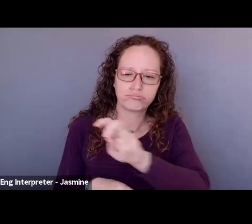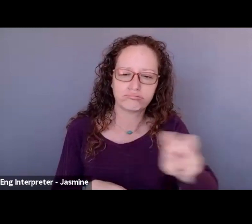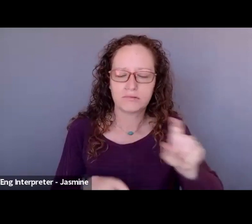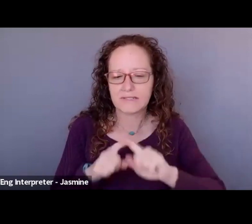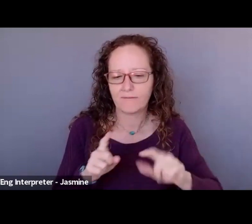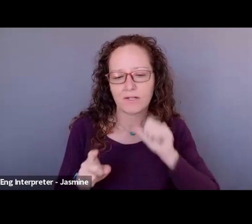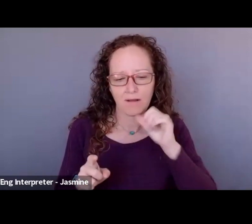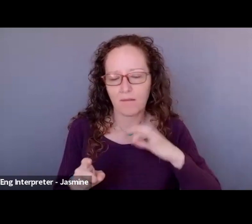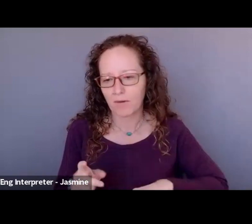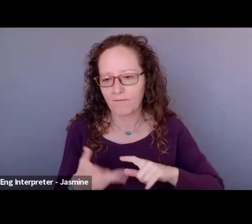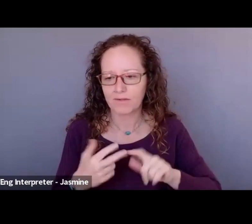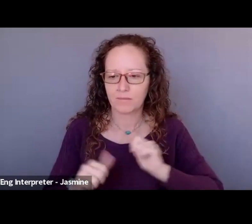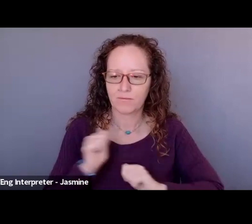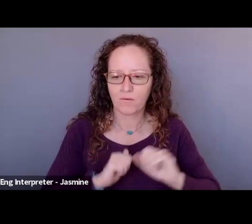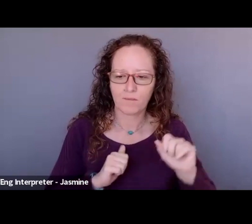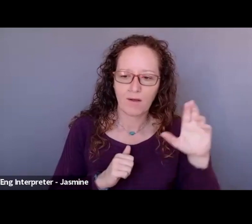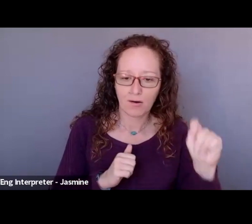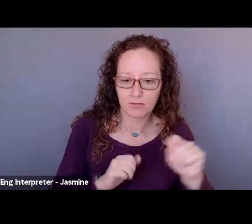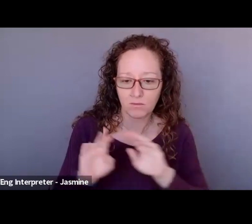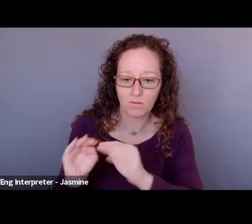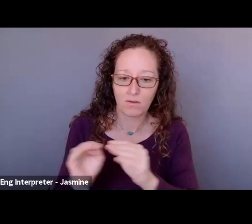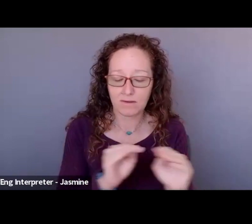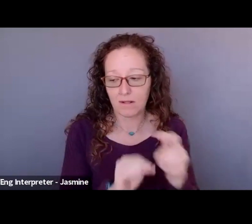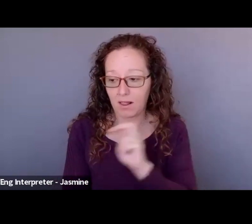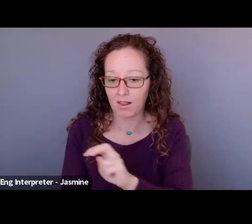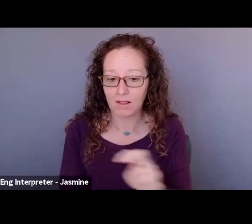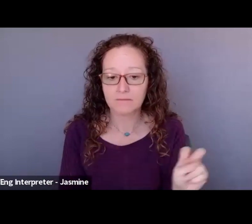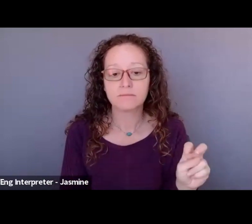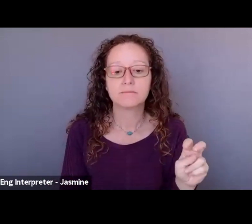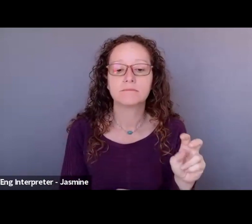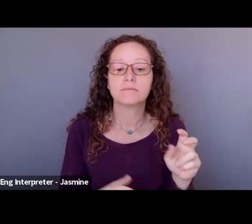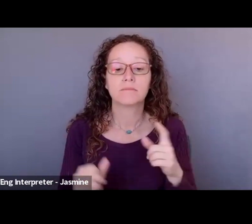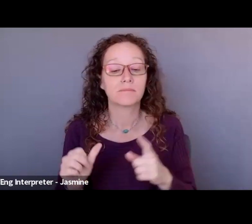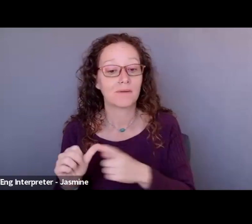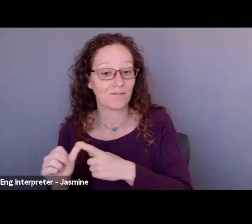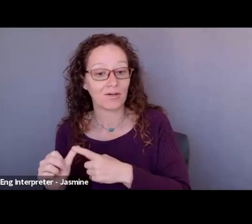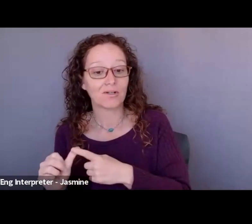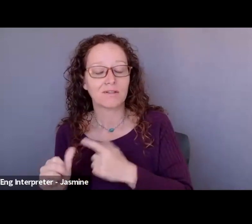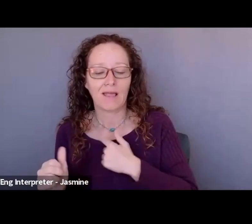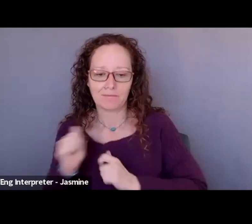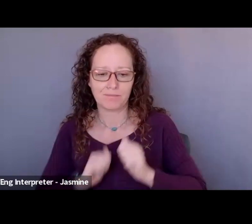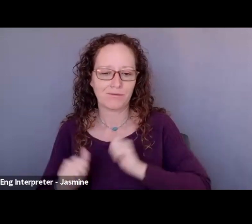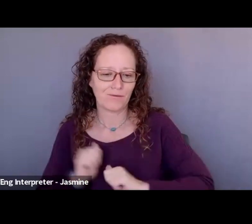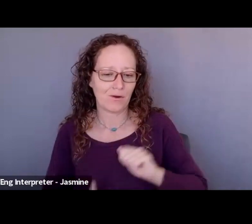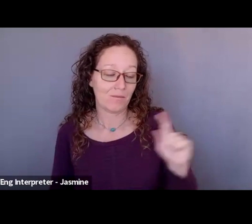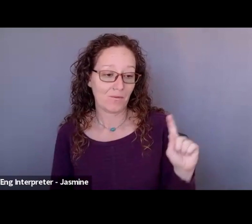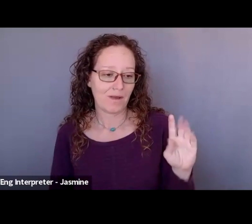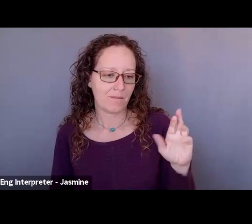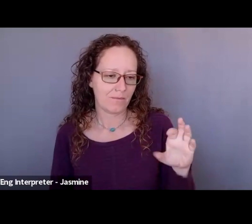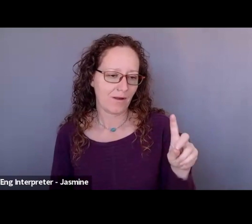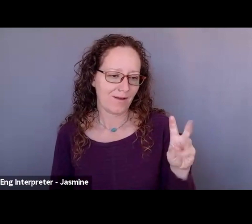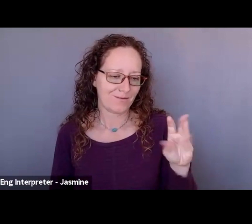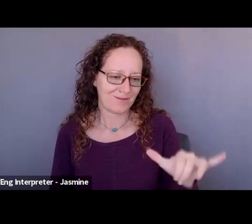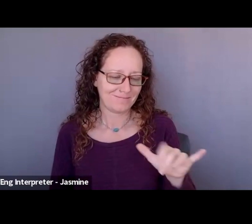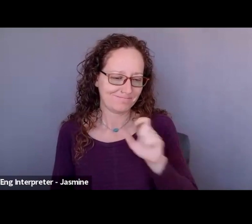organizations after having a career, actually, as a performer on Broadway. So I'm happy to be here.